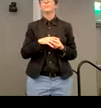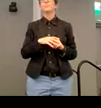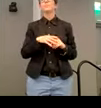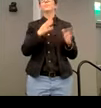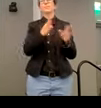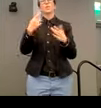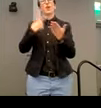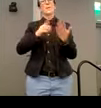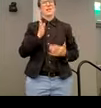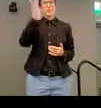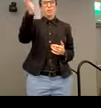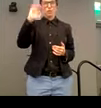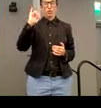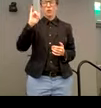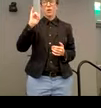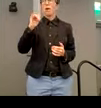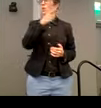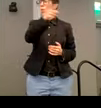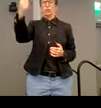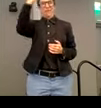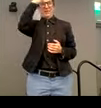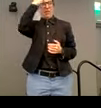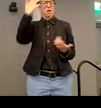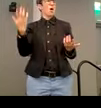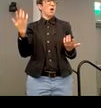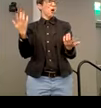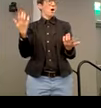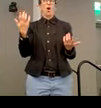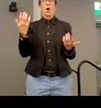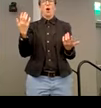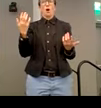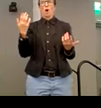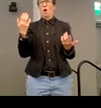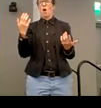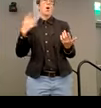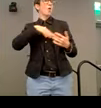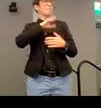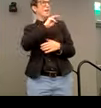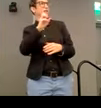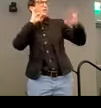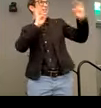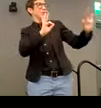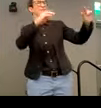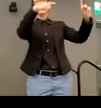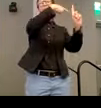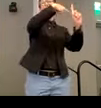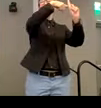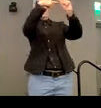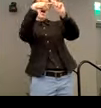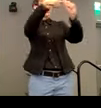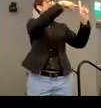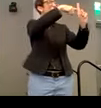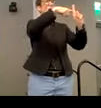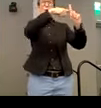about looking to the future because I don't want you all to think, Oh, every lady thinks everything's perfect. Rose colored glasses. Look at all these past